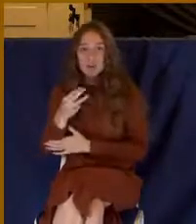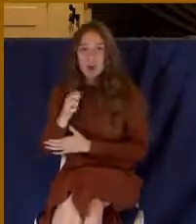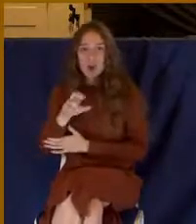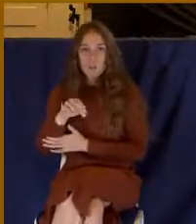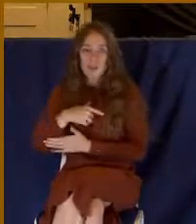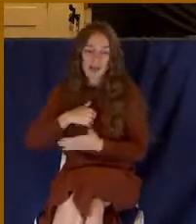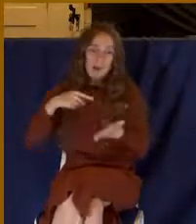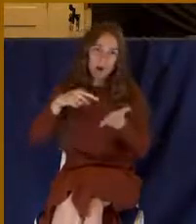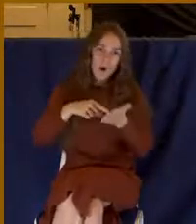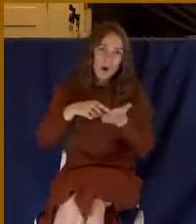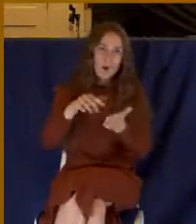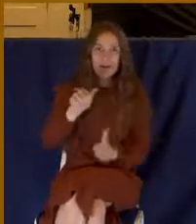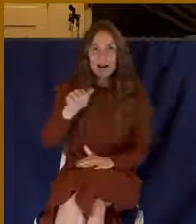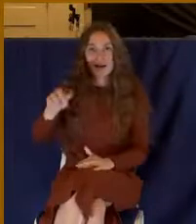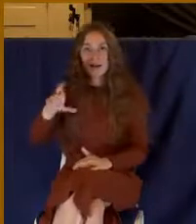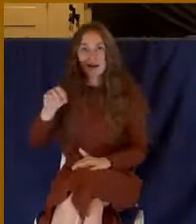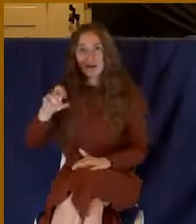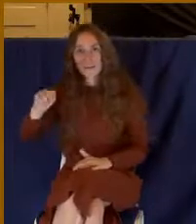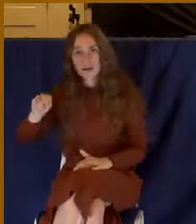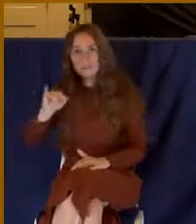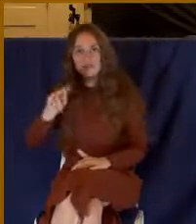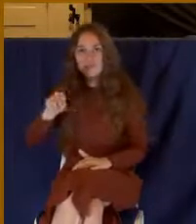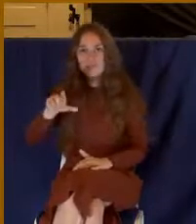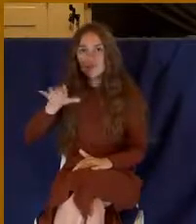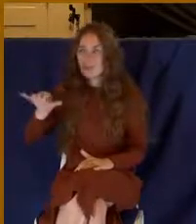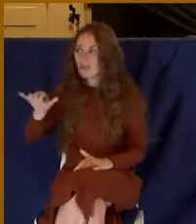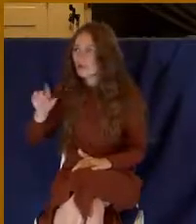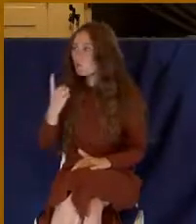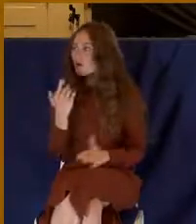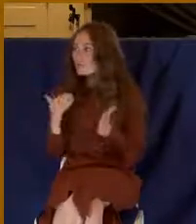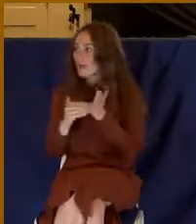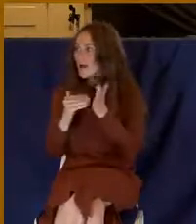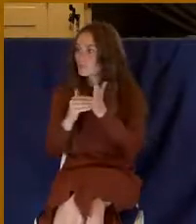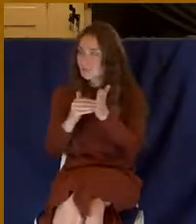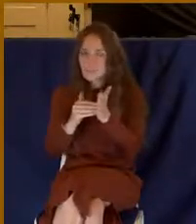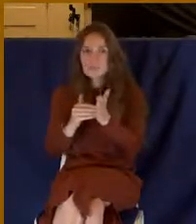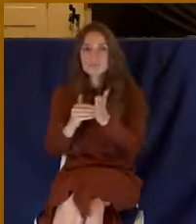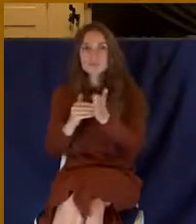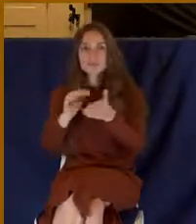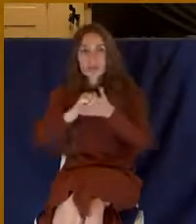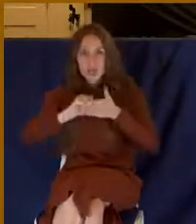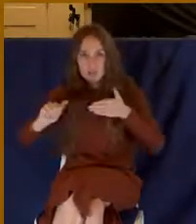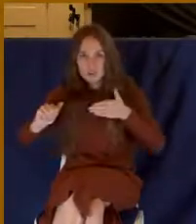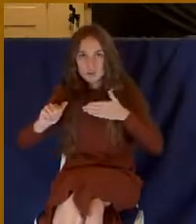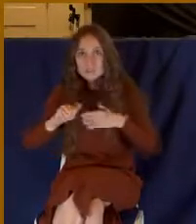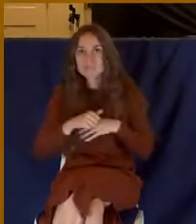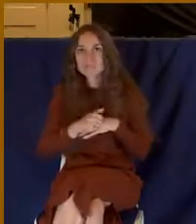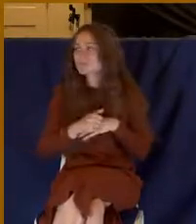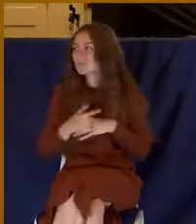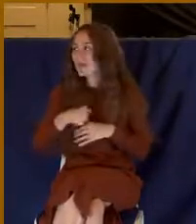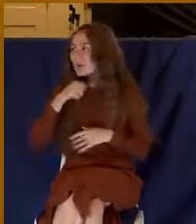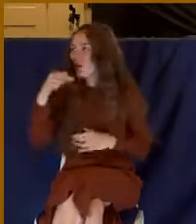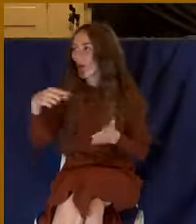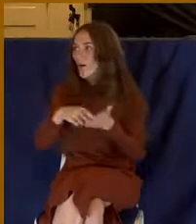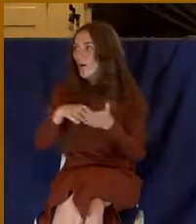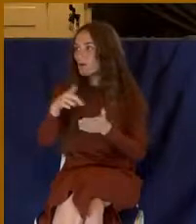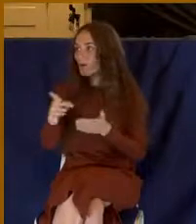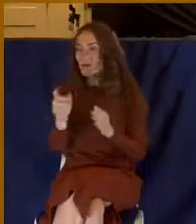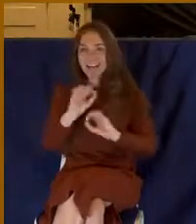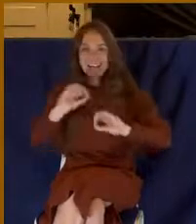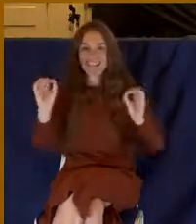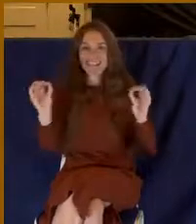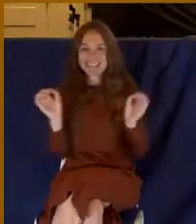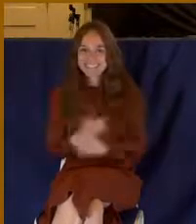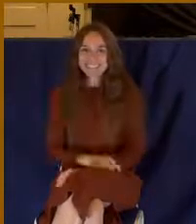$1,000 and then writing it out. By the way, I don't owe you anything, Aaron, so don't come to try